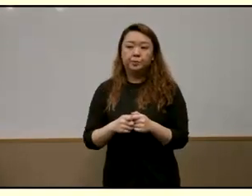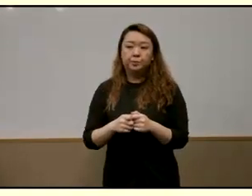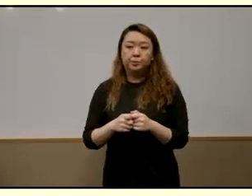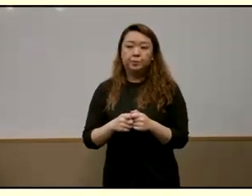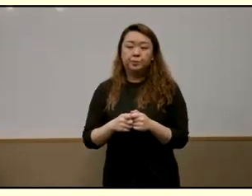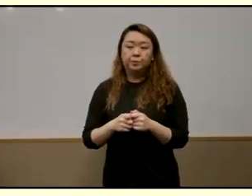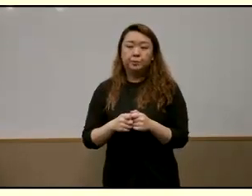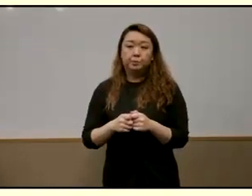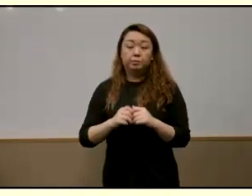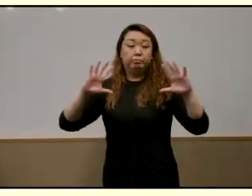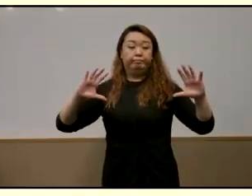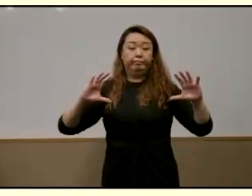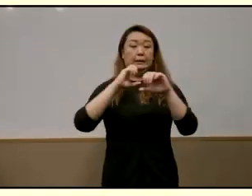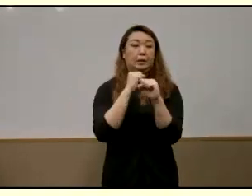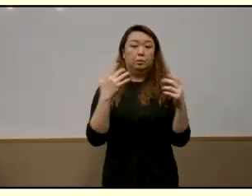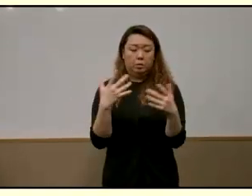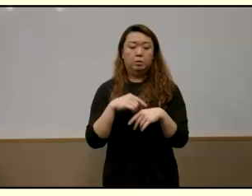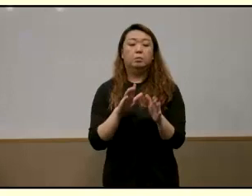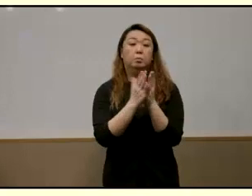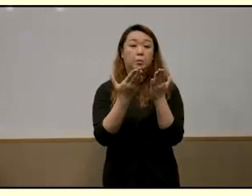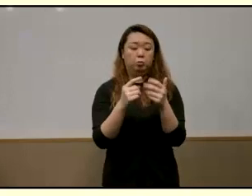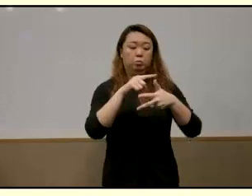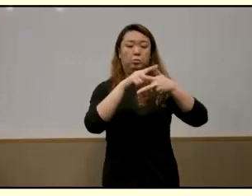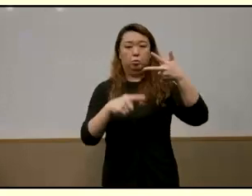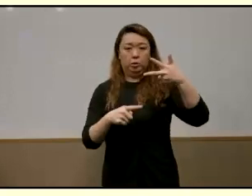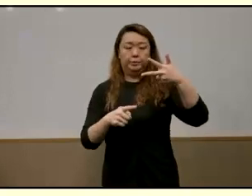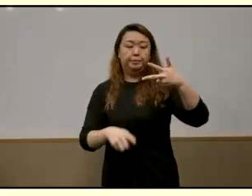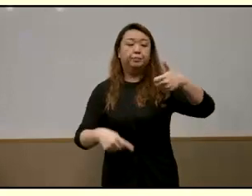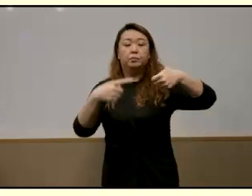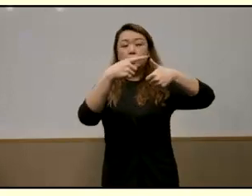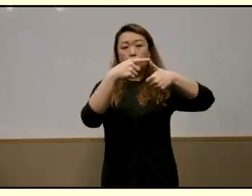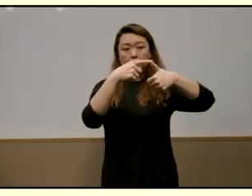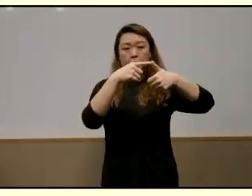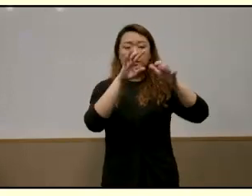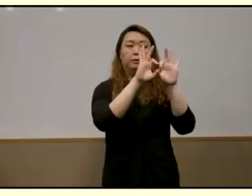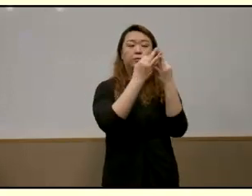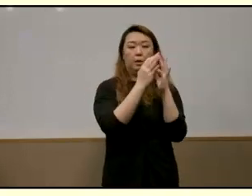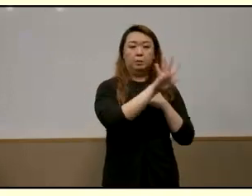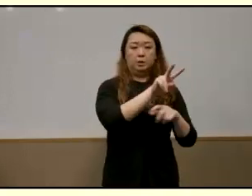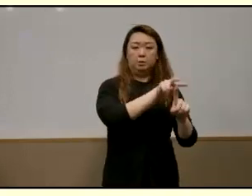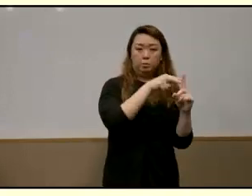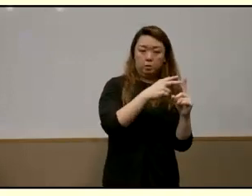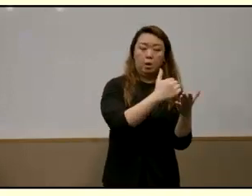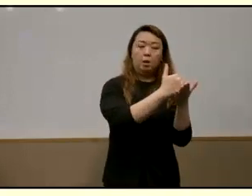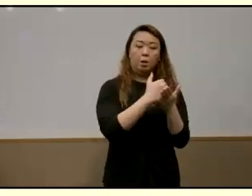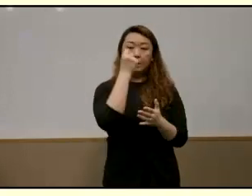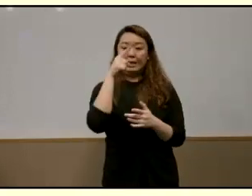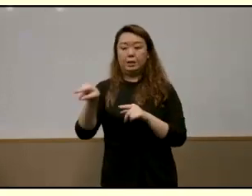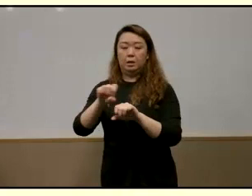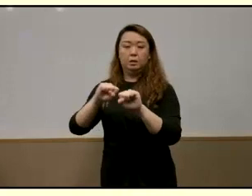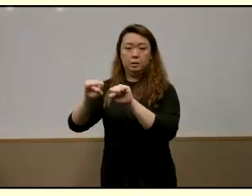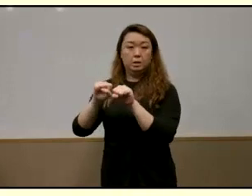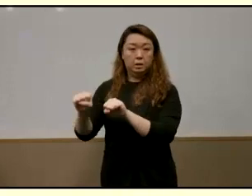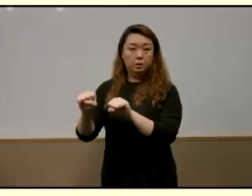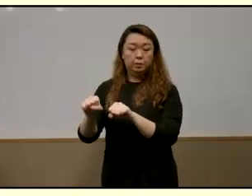in summary my book highlights the value of three things first the value of family's perspectives in helping us understand the system and